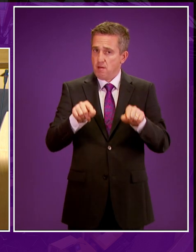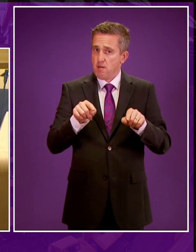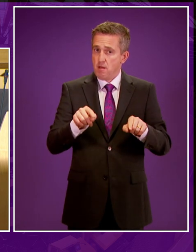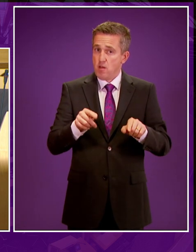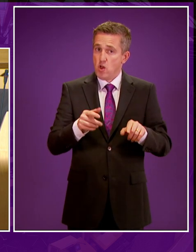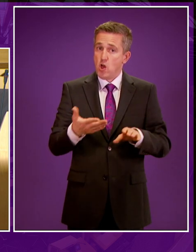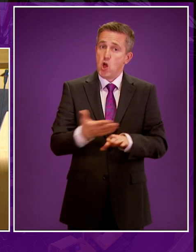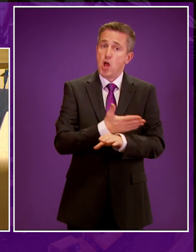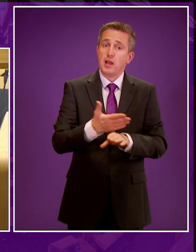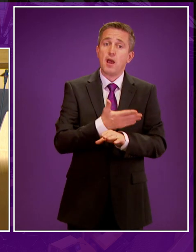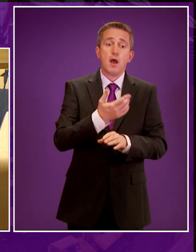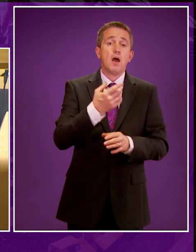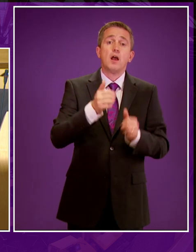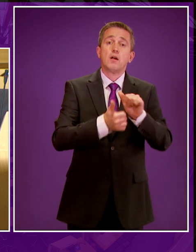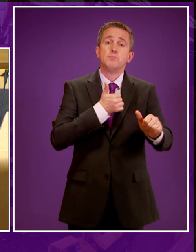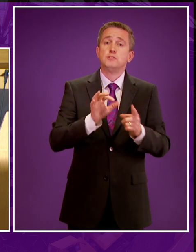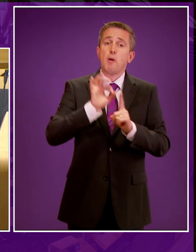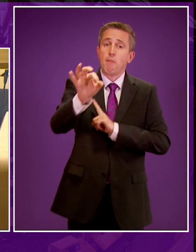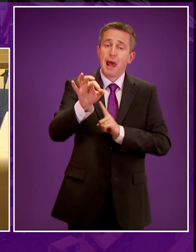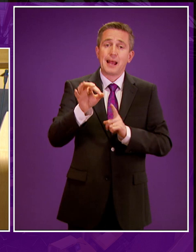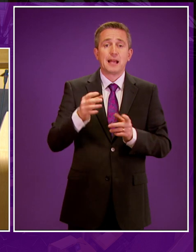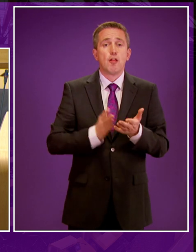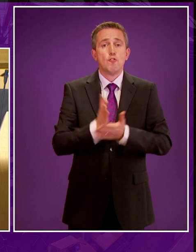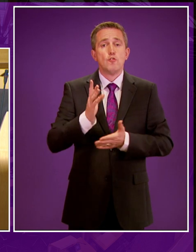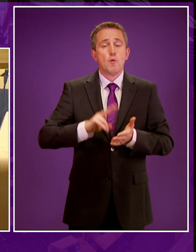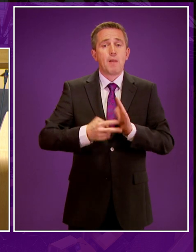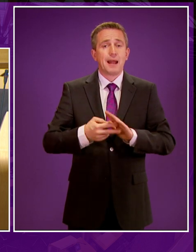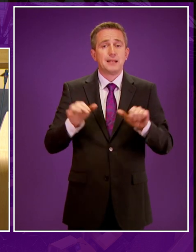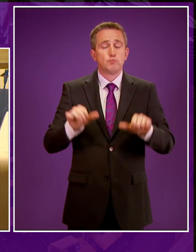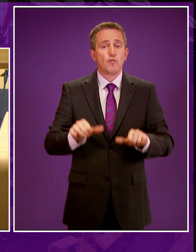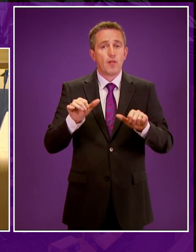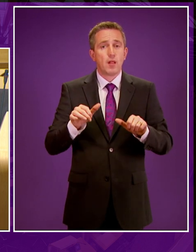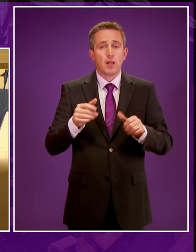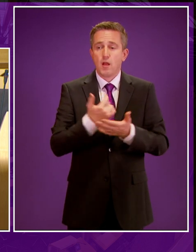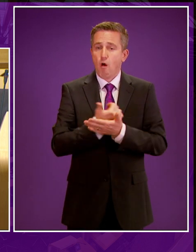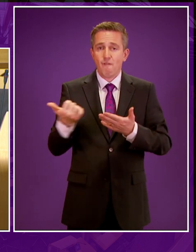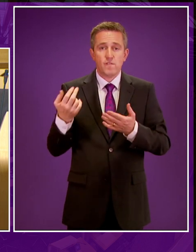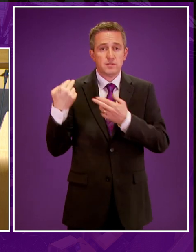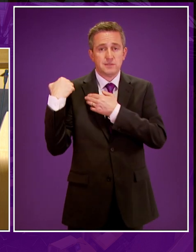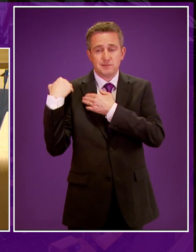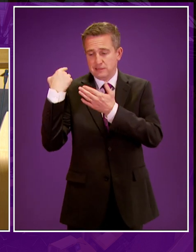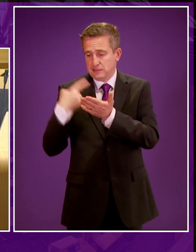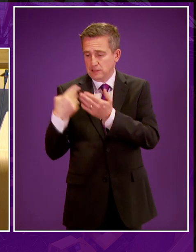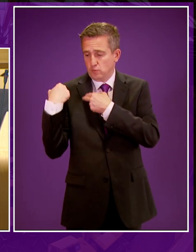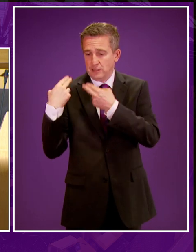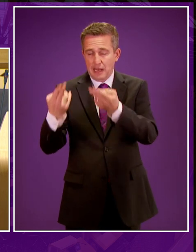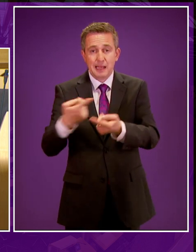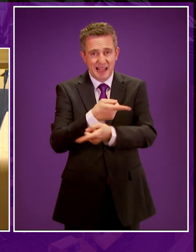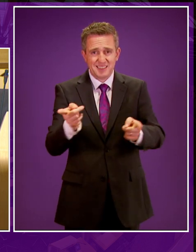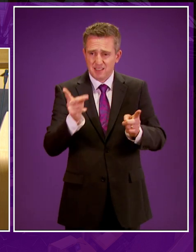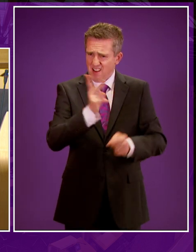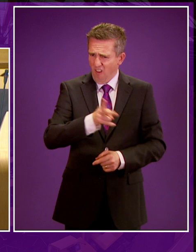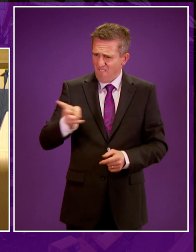applications were going through the local planning process, where decisions were often delegated, and there was a recognised confusion and a lack of